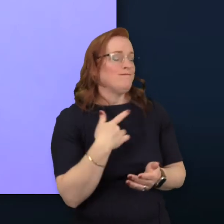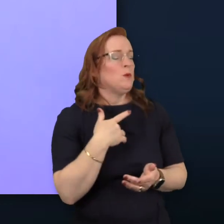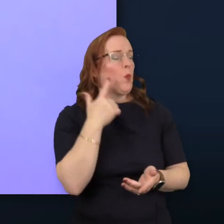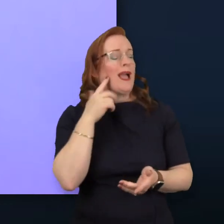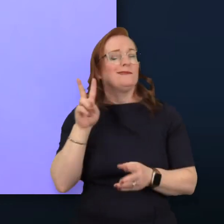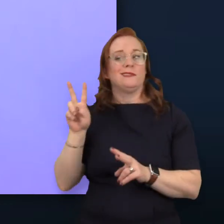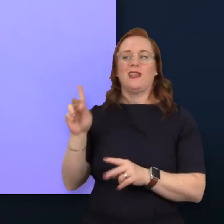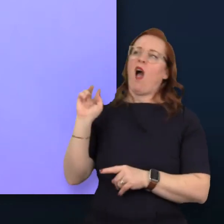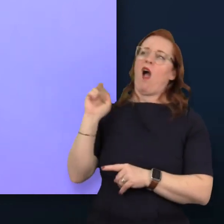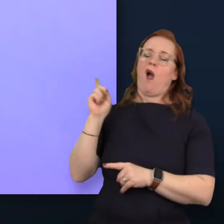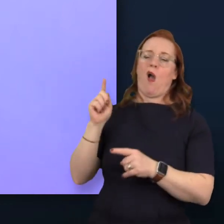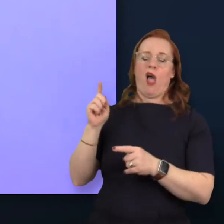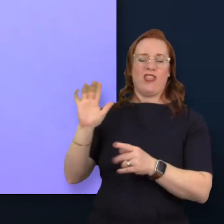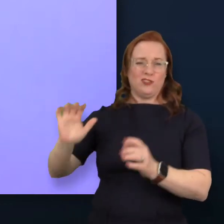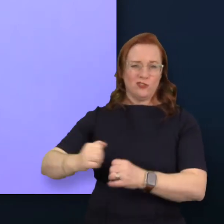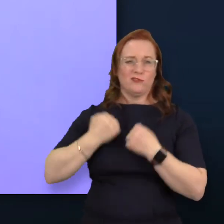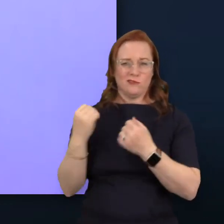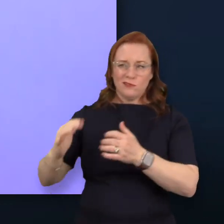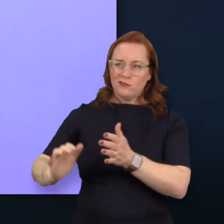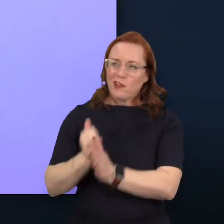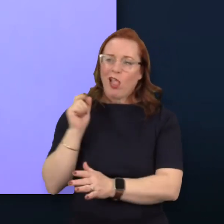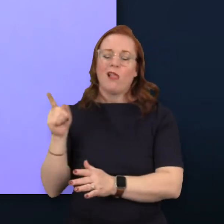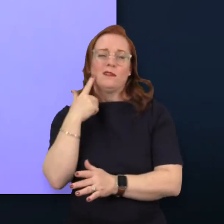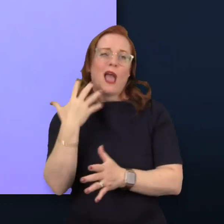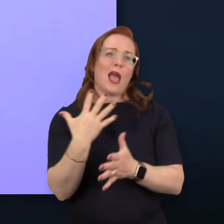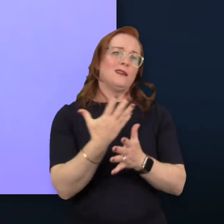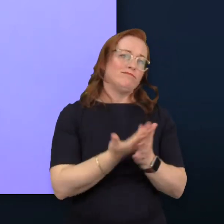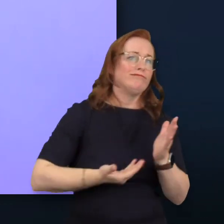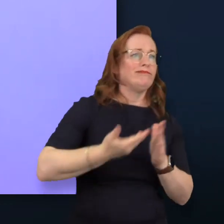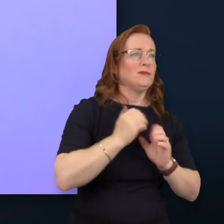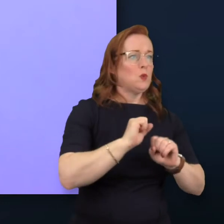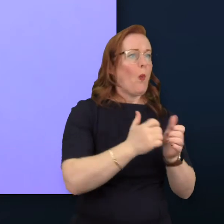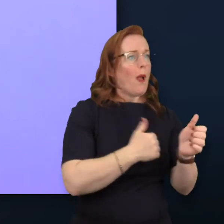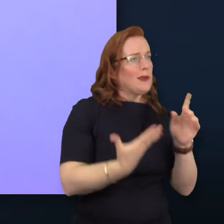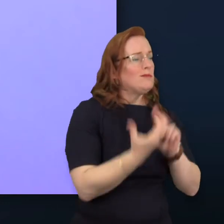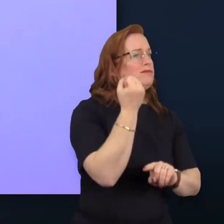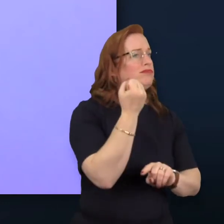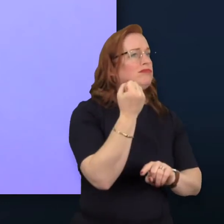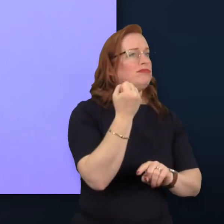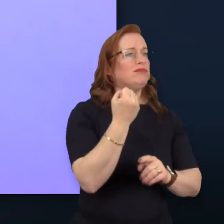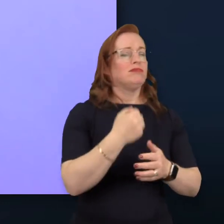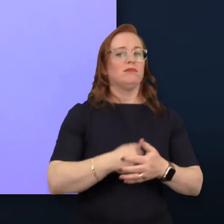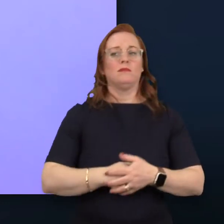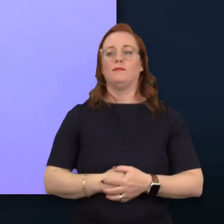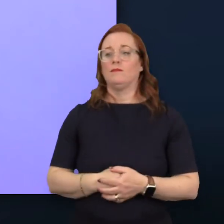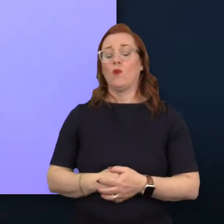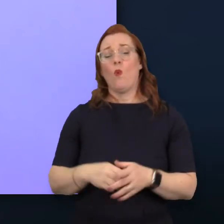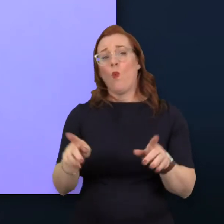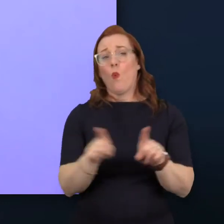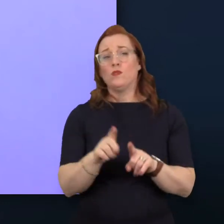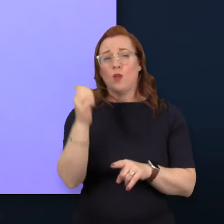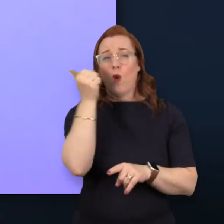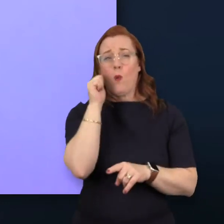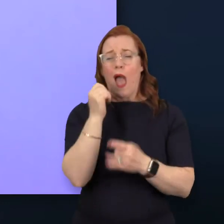strengths can make a huge contribution to your success. And notice too, please, the size of the talent pool.